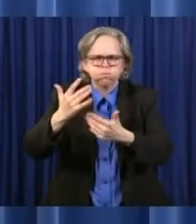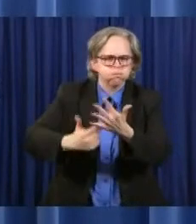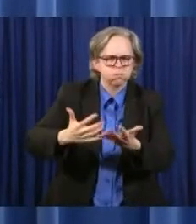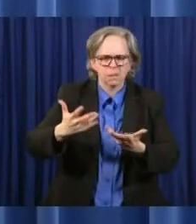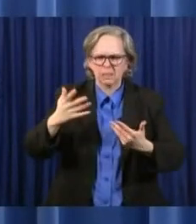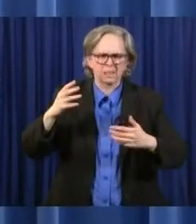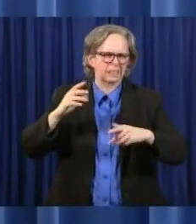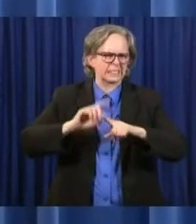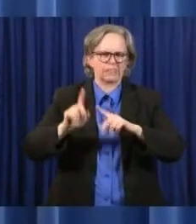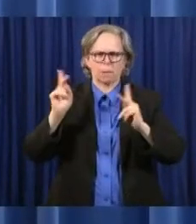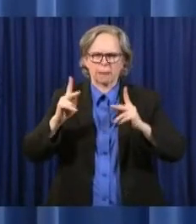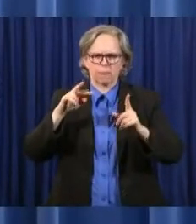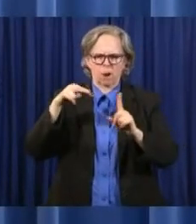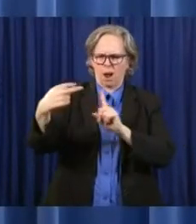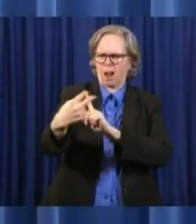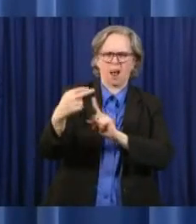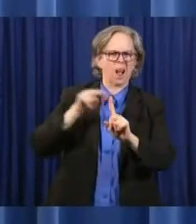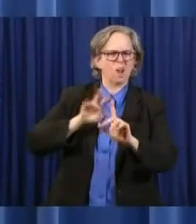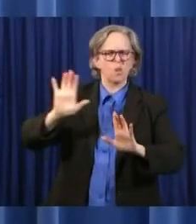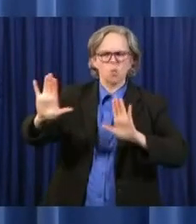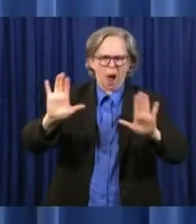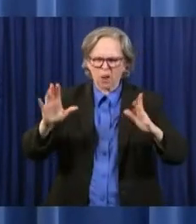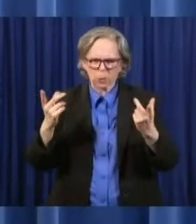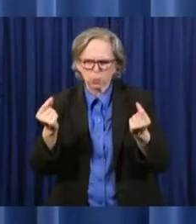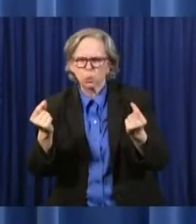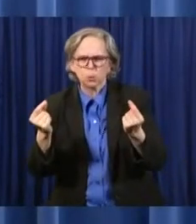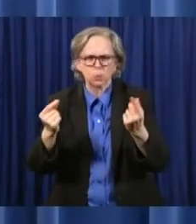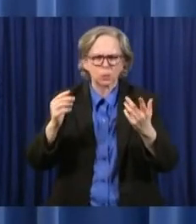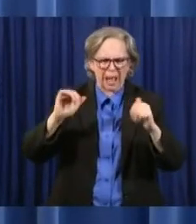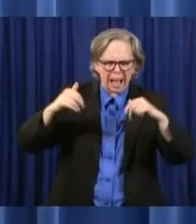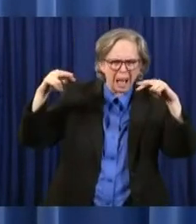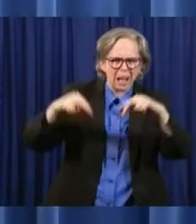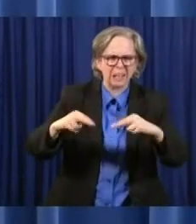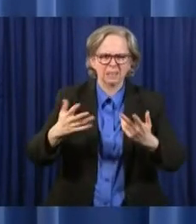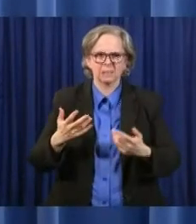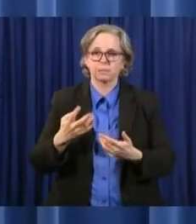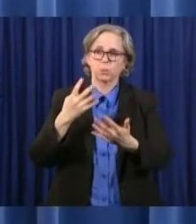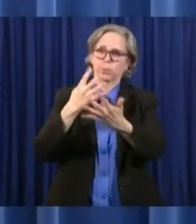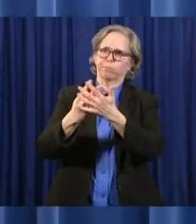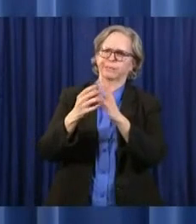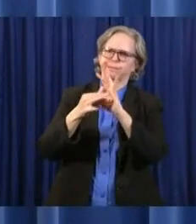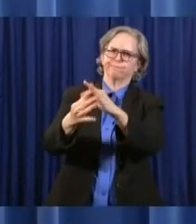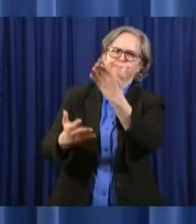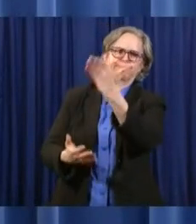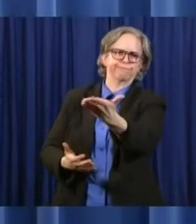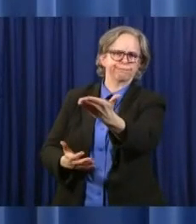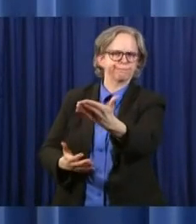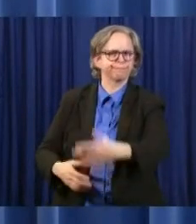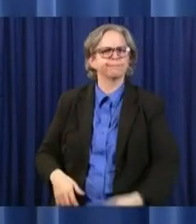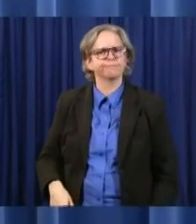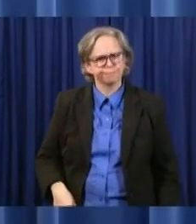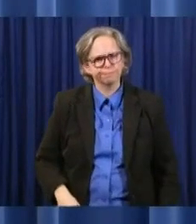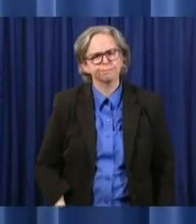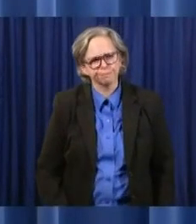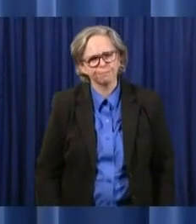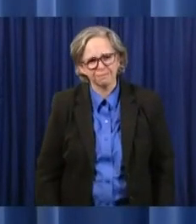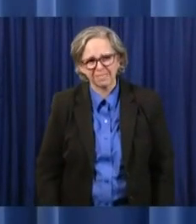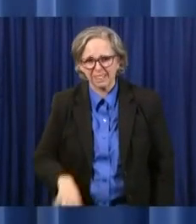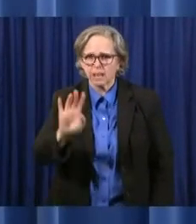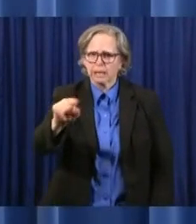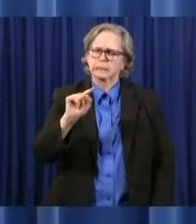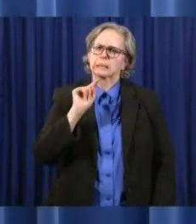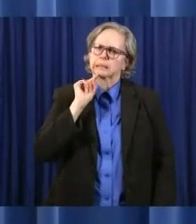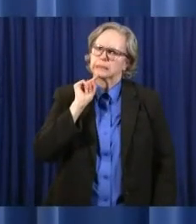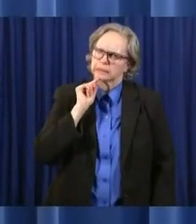in working groups in regard to our prisons. But it certainly is of grave concern.